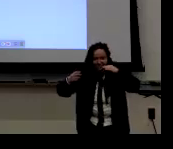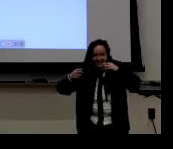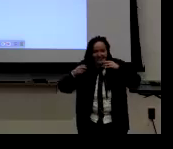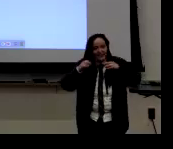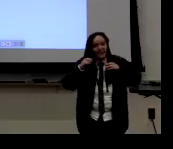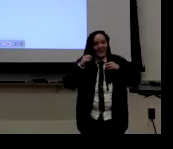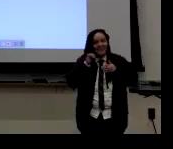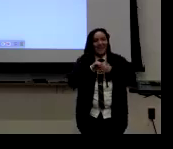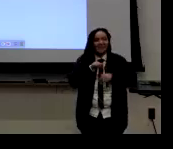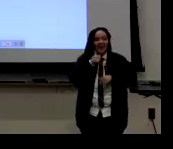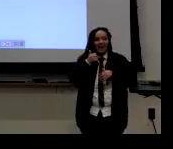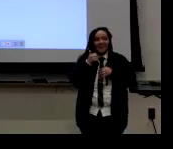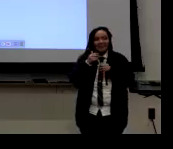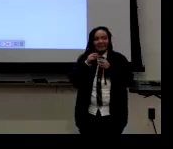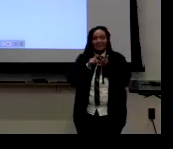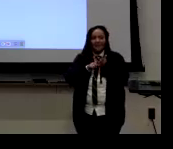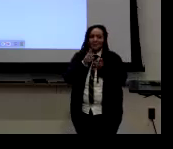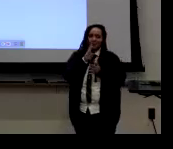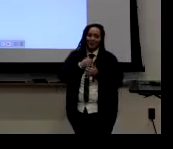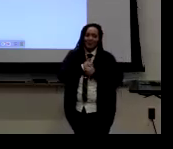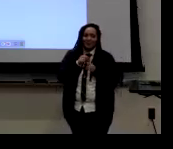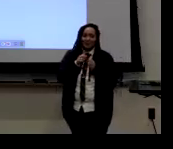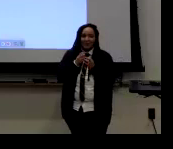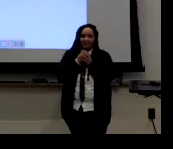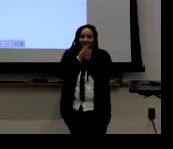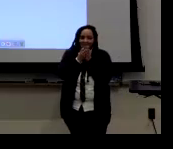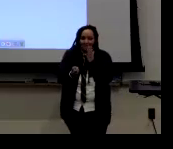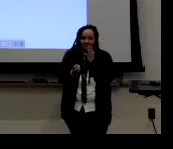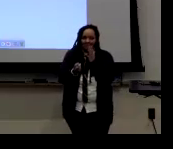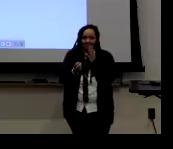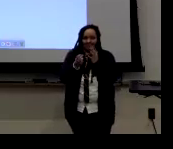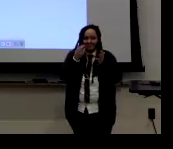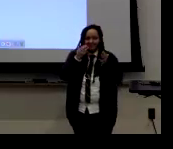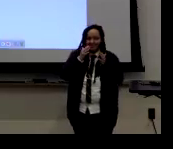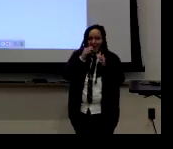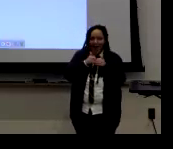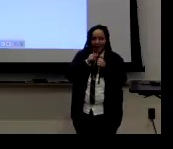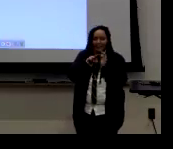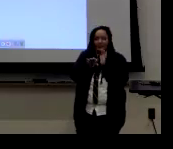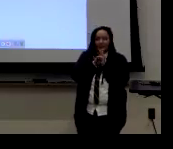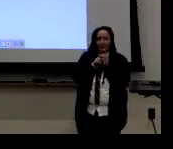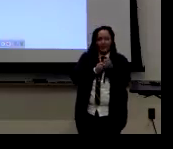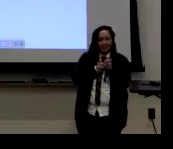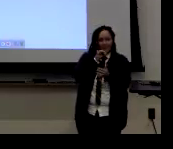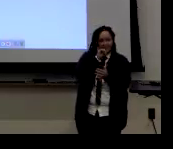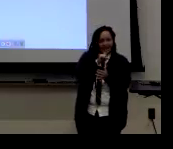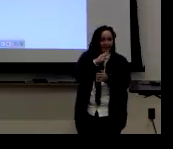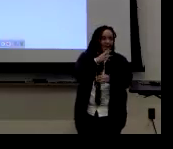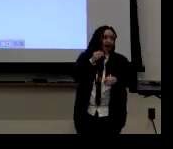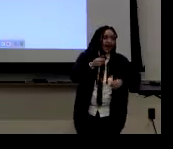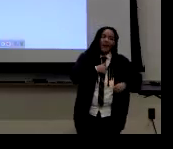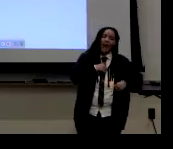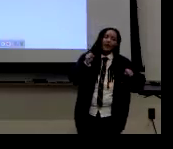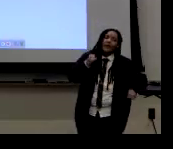smooth if their lips are flat. So, that's one other thing, one other gender marking that, you know,